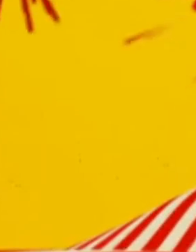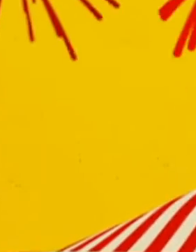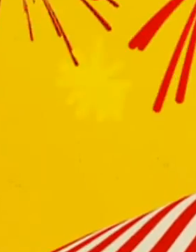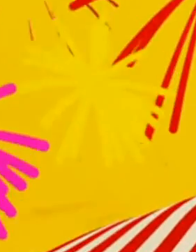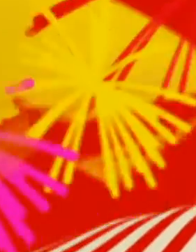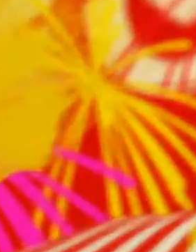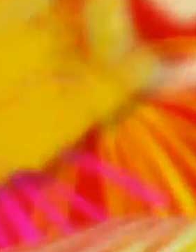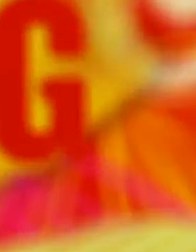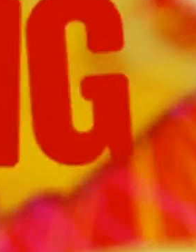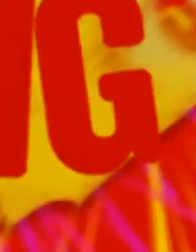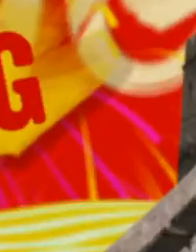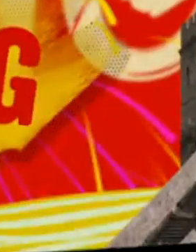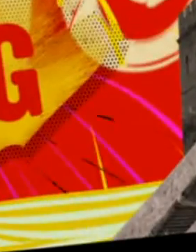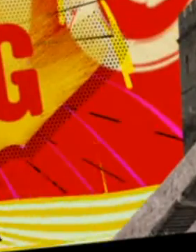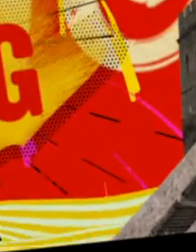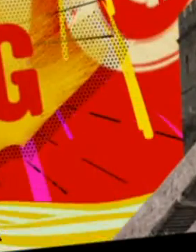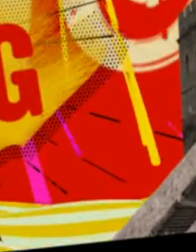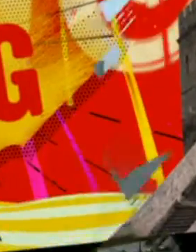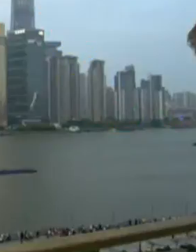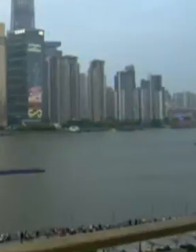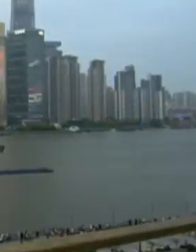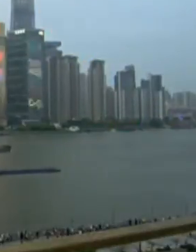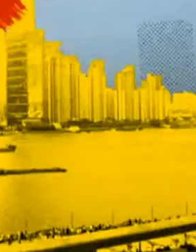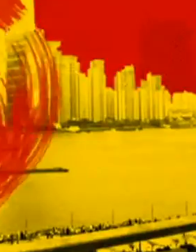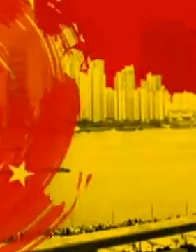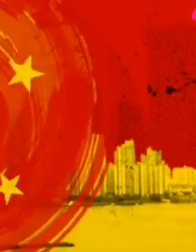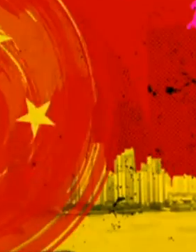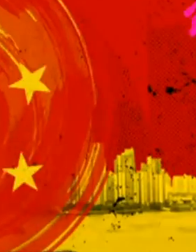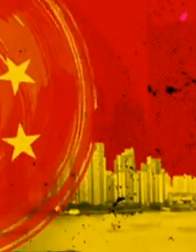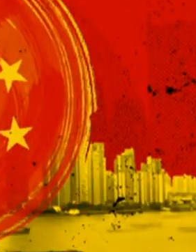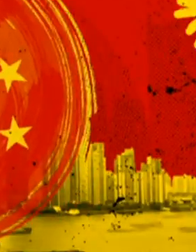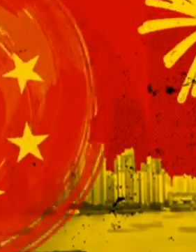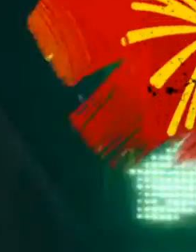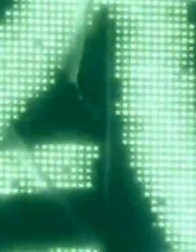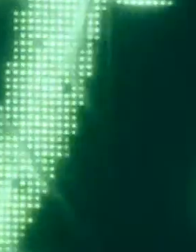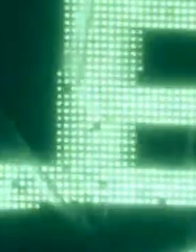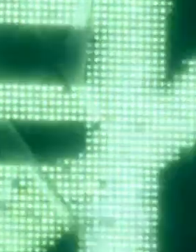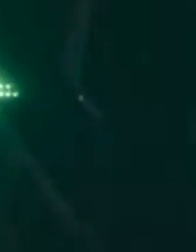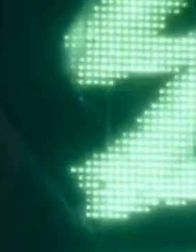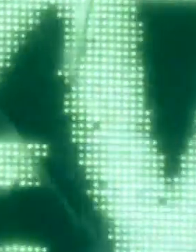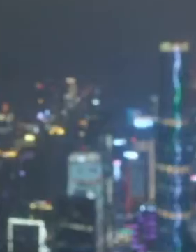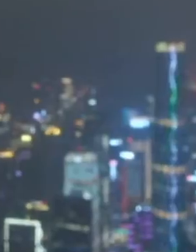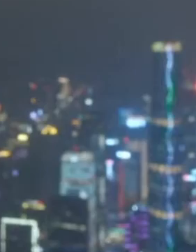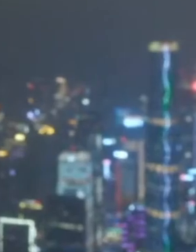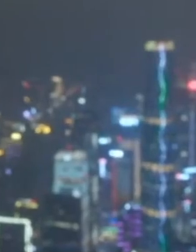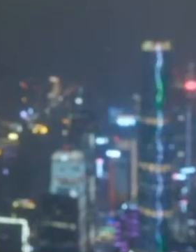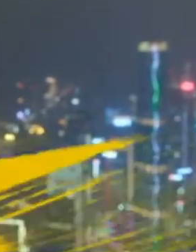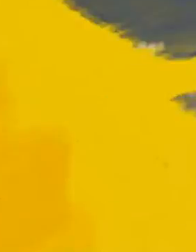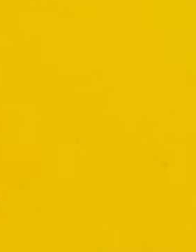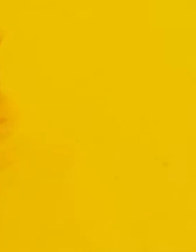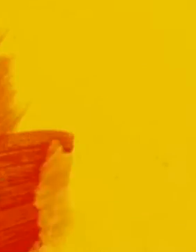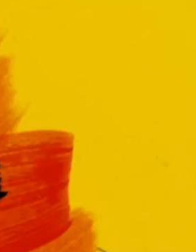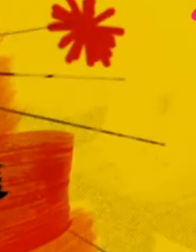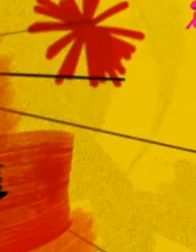Let your new year start with the bang and visit an explosive new China. Look what China has